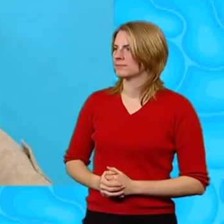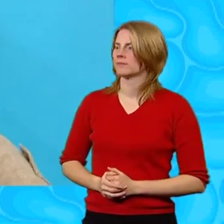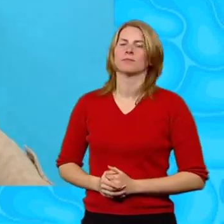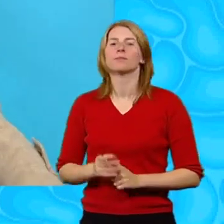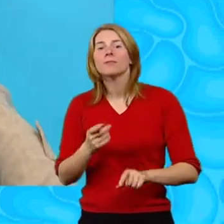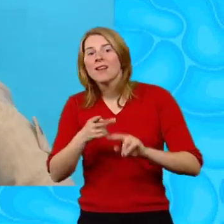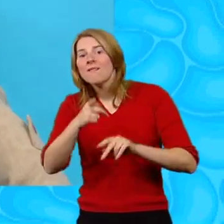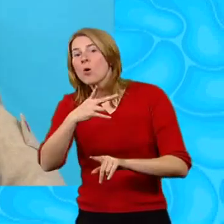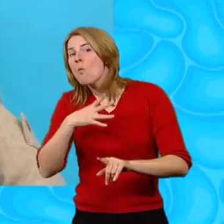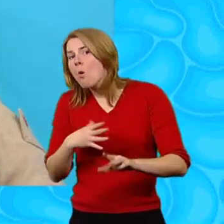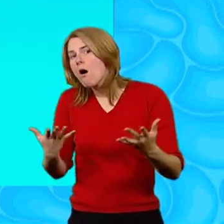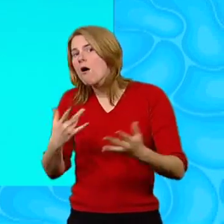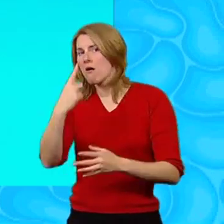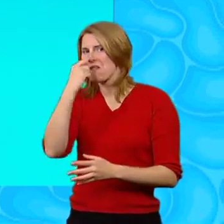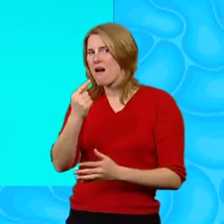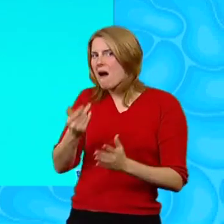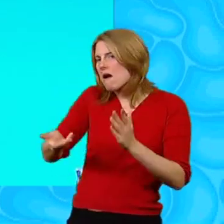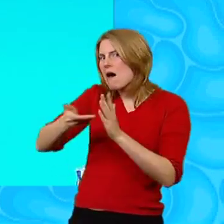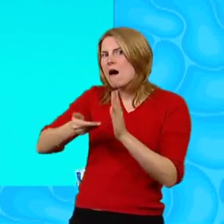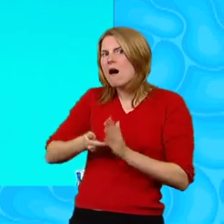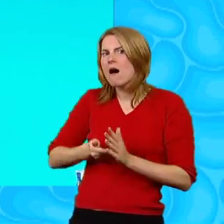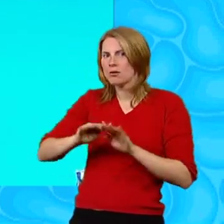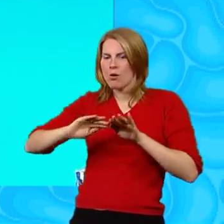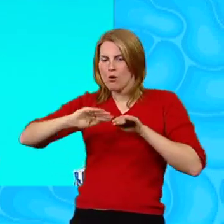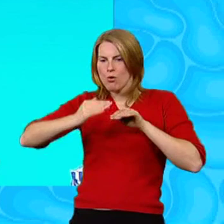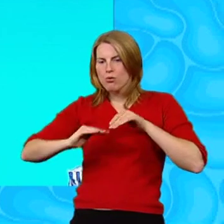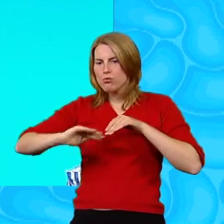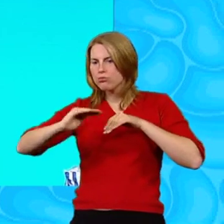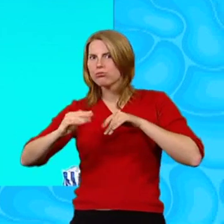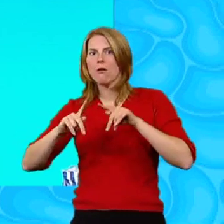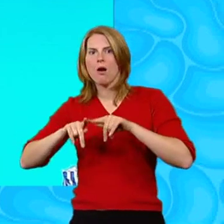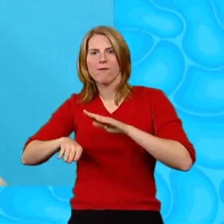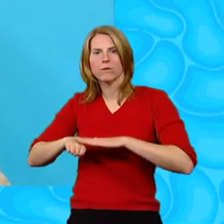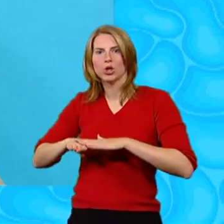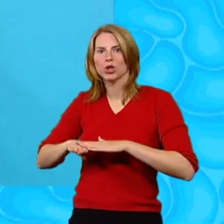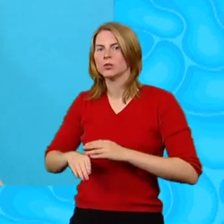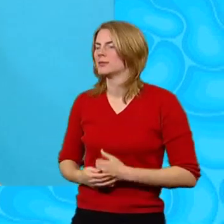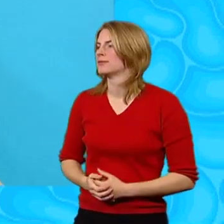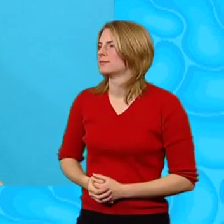you can add extra bits to build up your toes and the other parts of the foot.